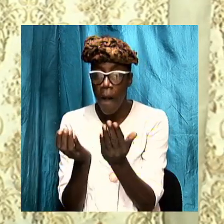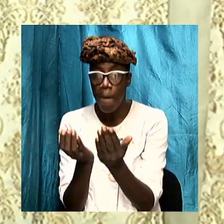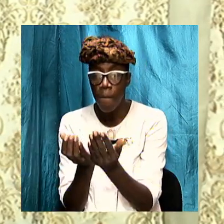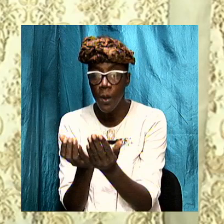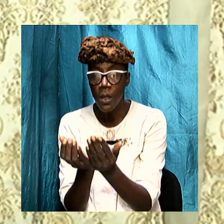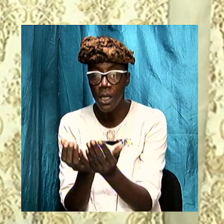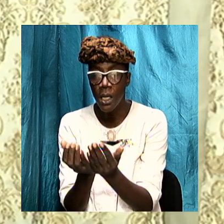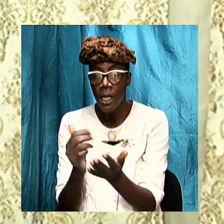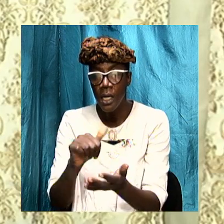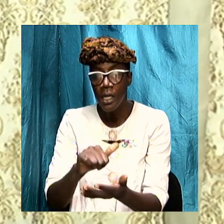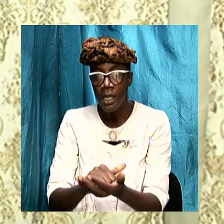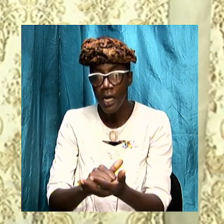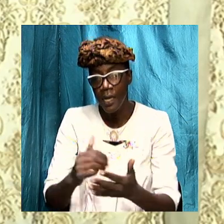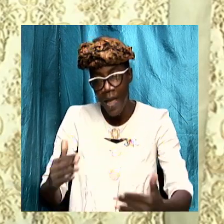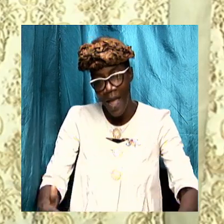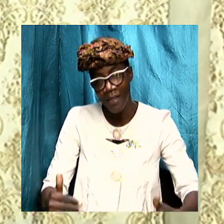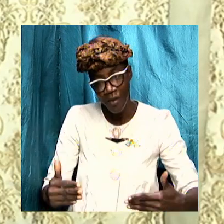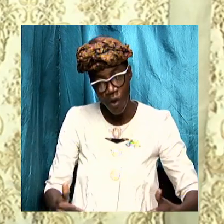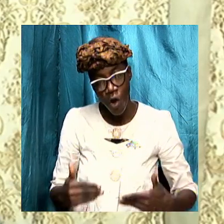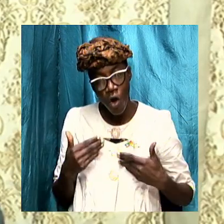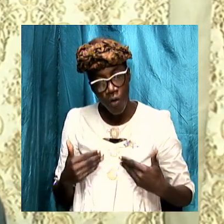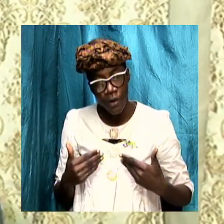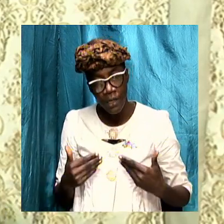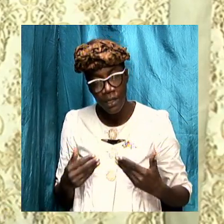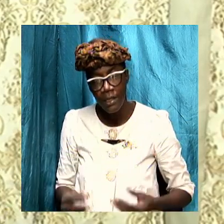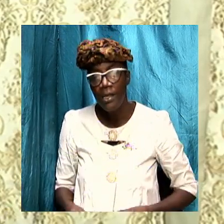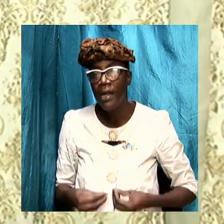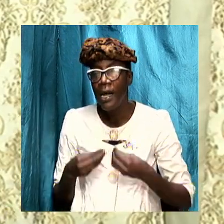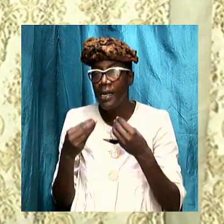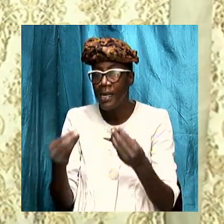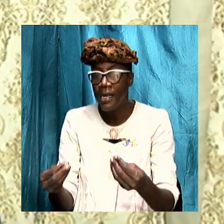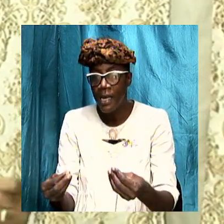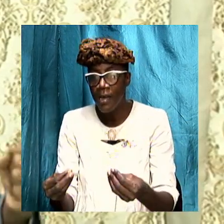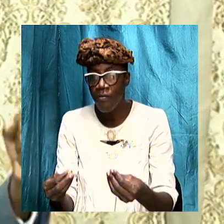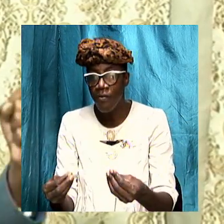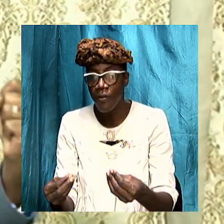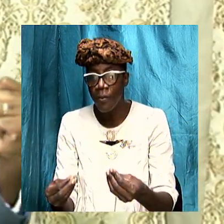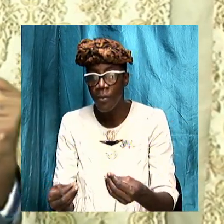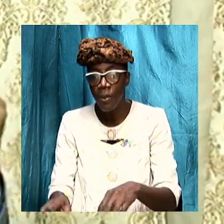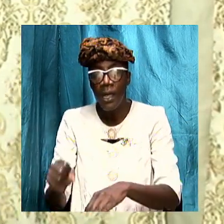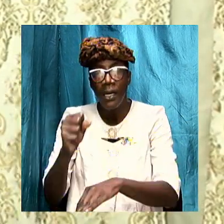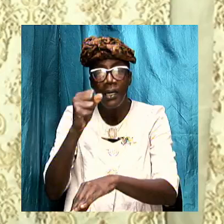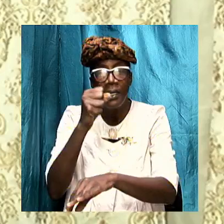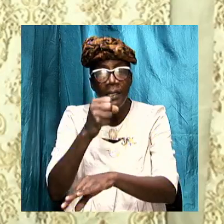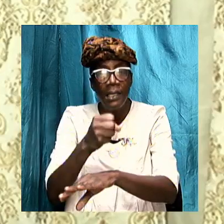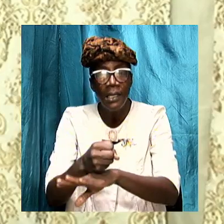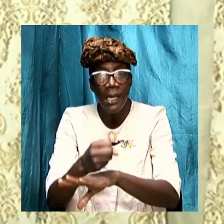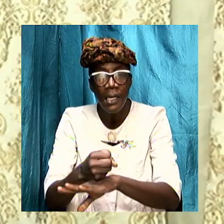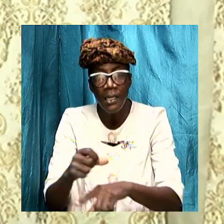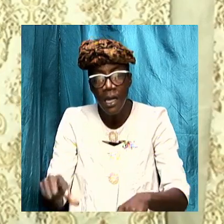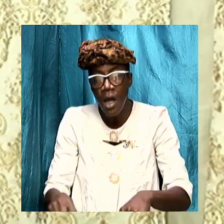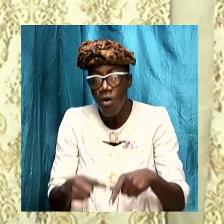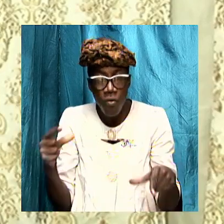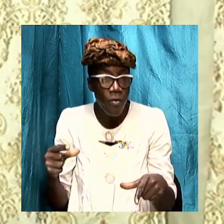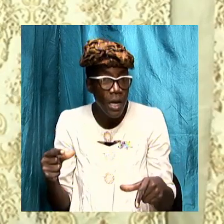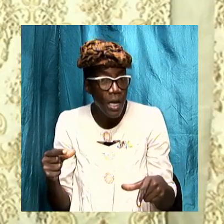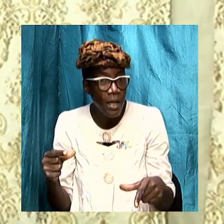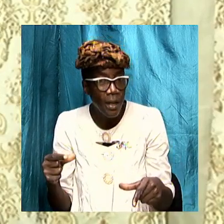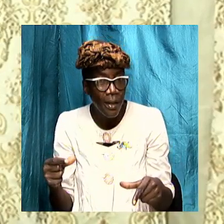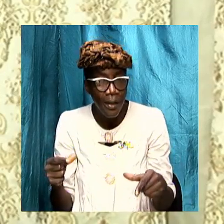encourages and gives the saints out that great anticipation